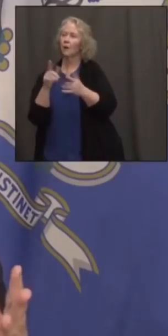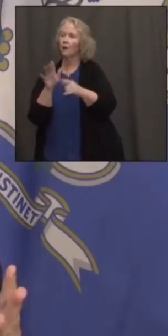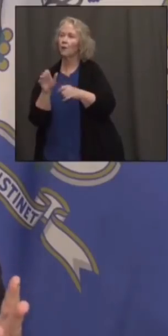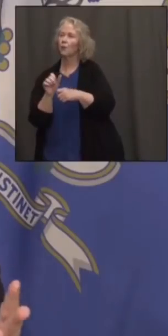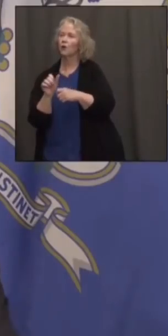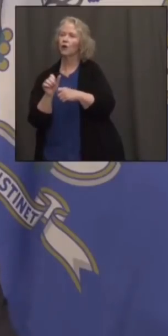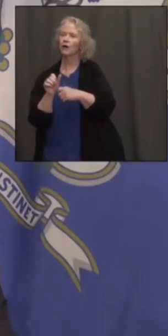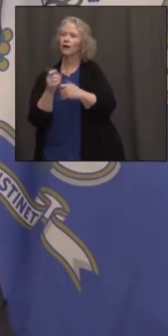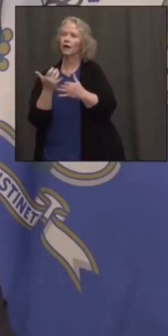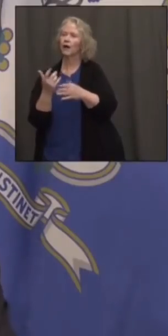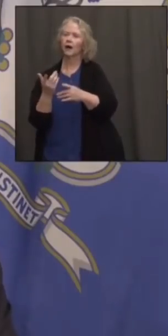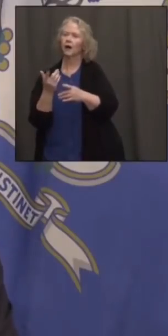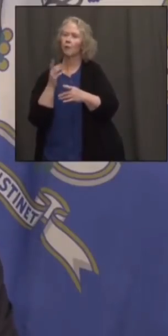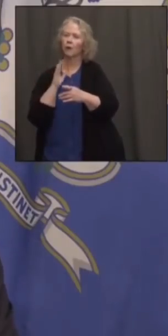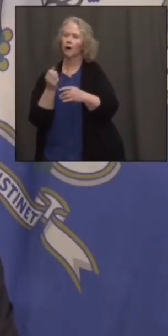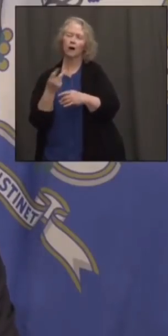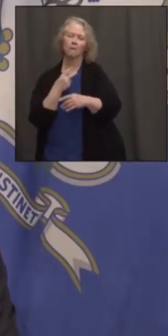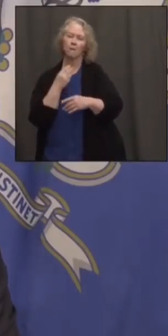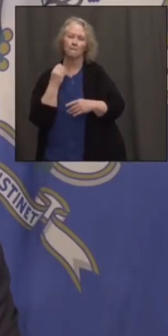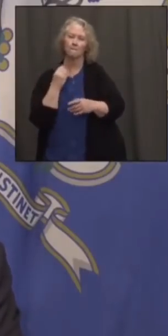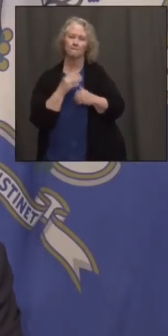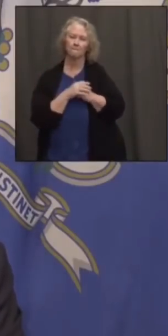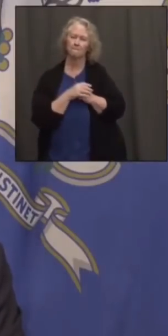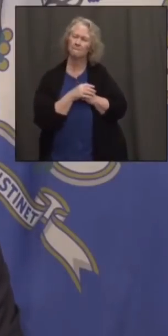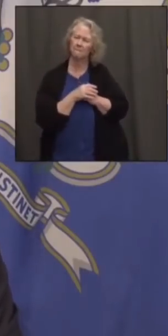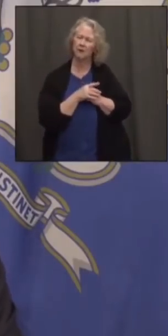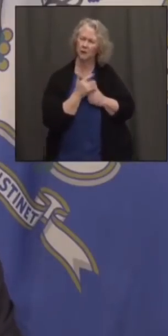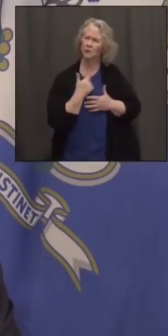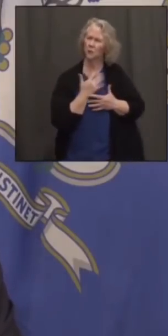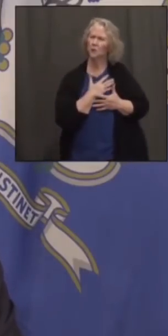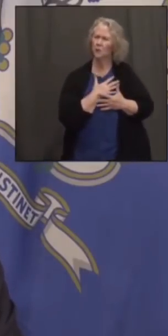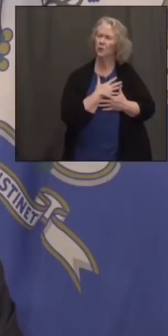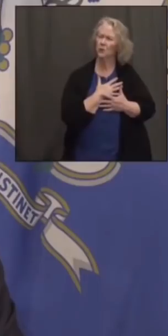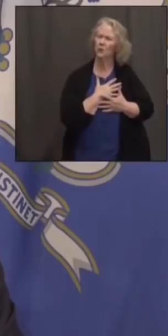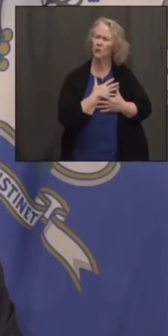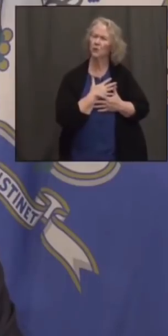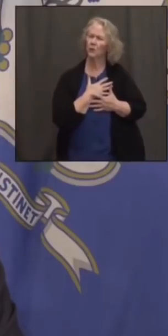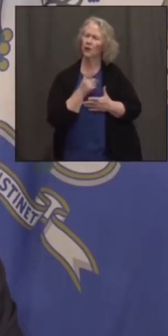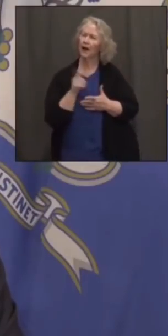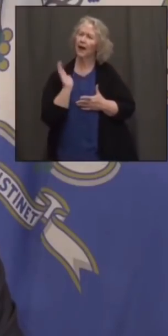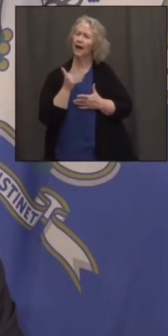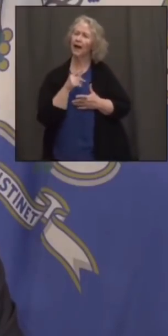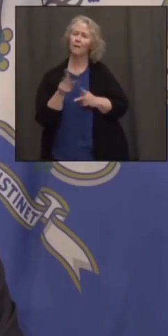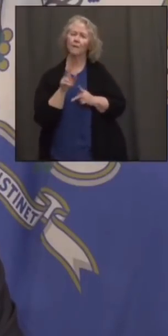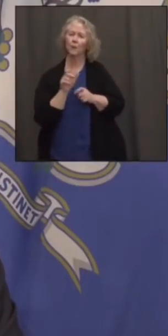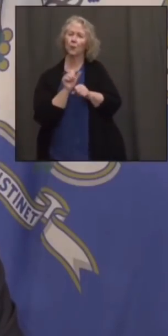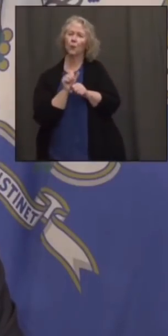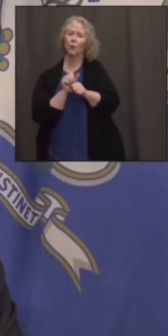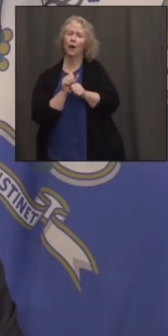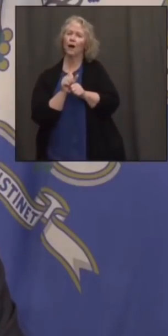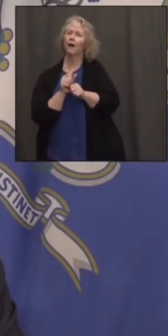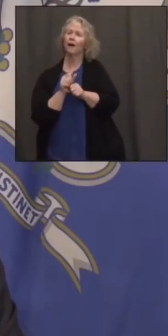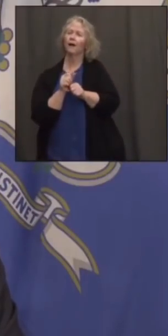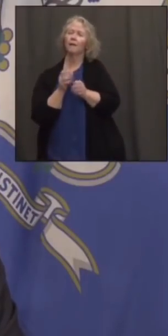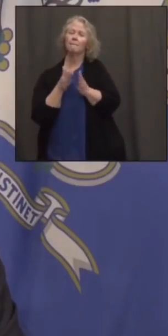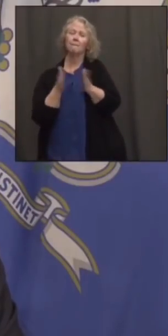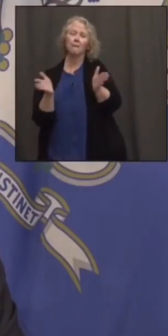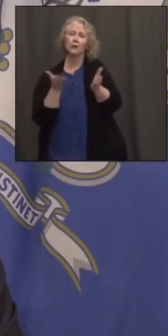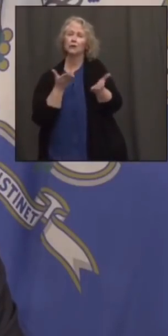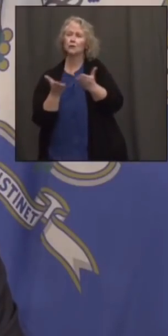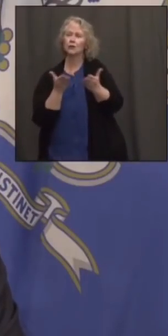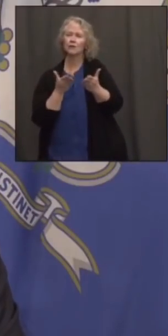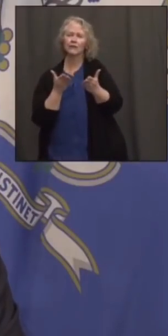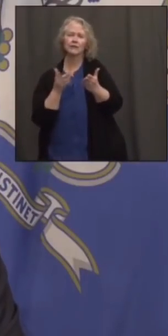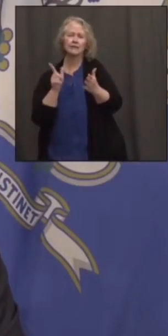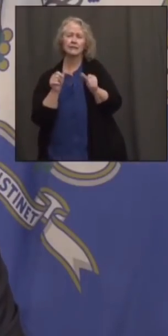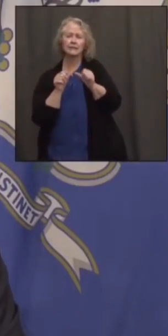It just reminds you what our amazing public servants, in this case, started with the firefighters, do for us every day, even in the midst of COVID.